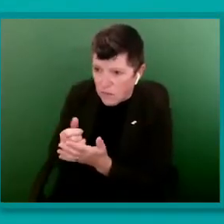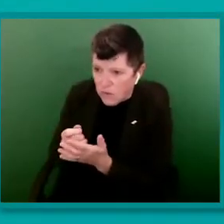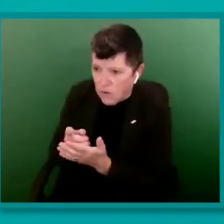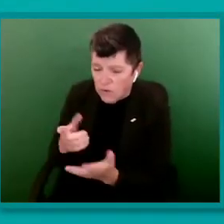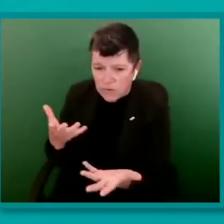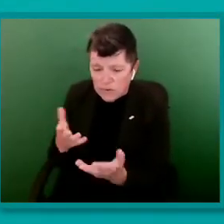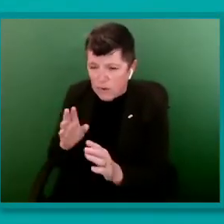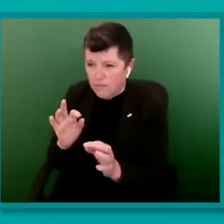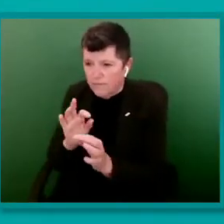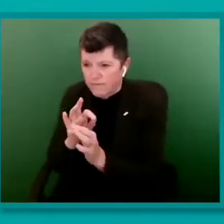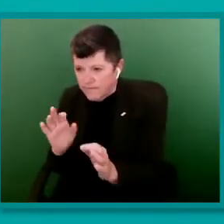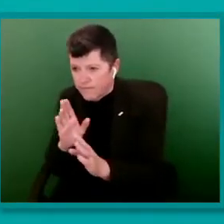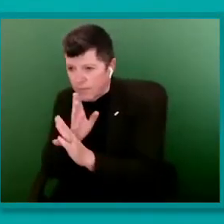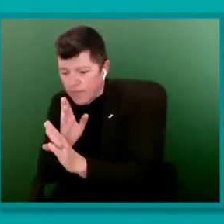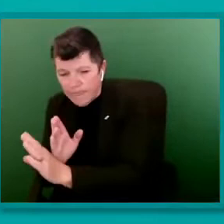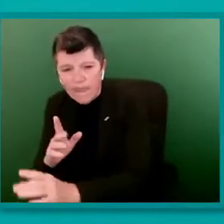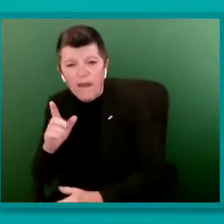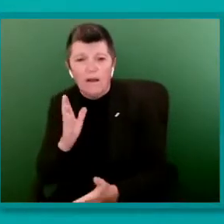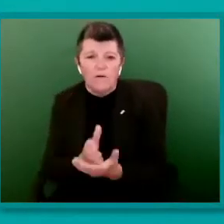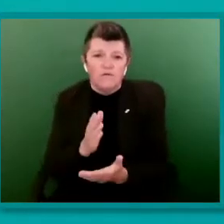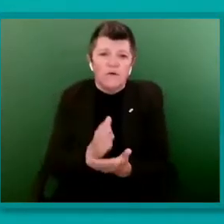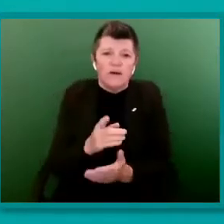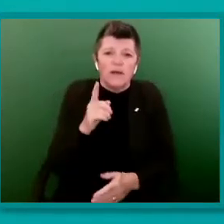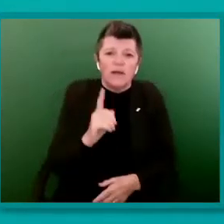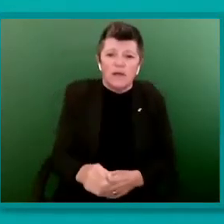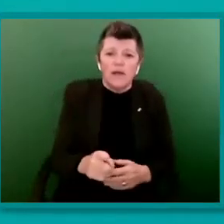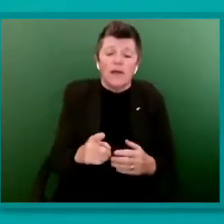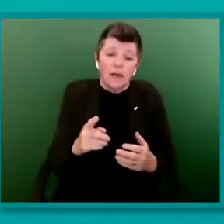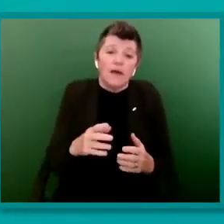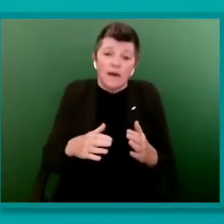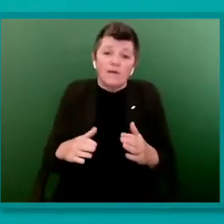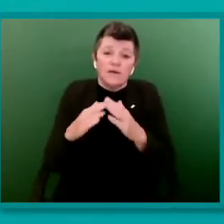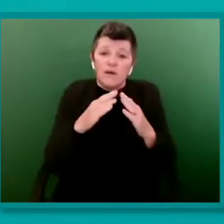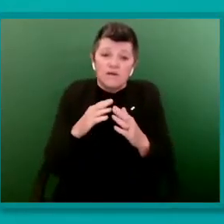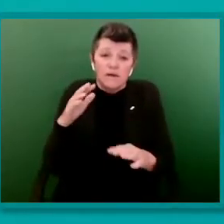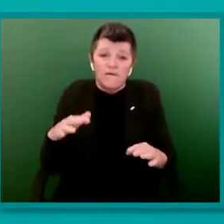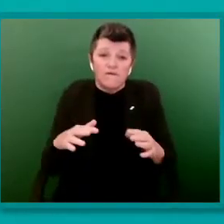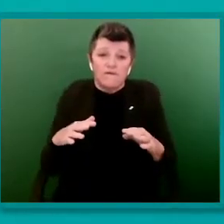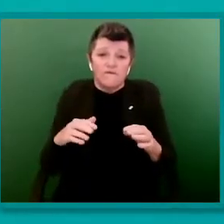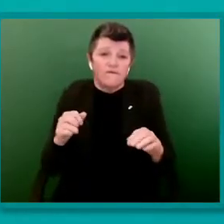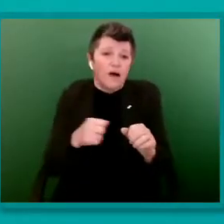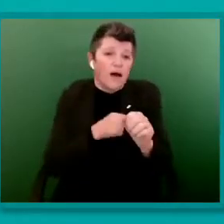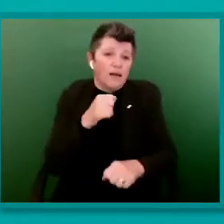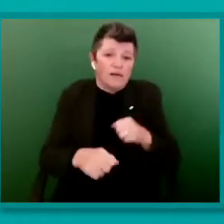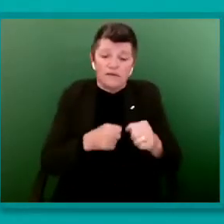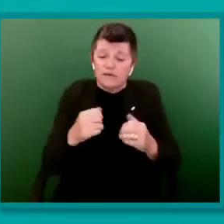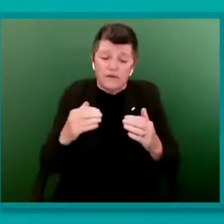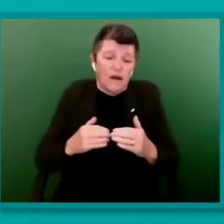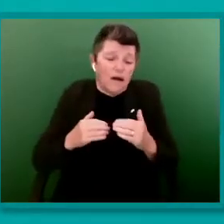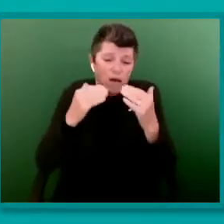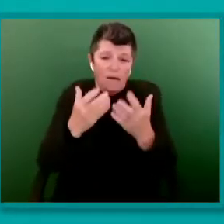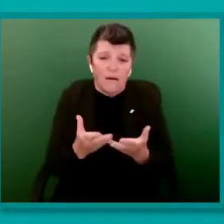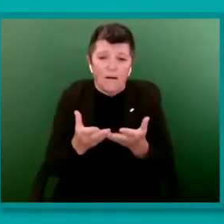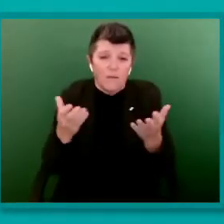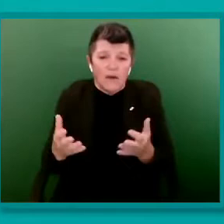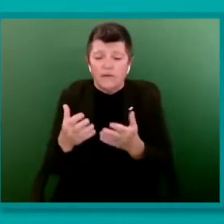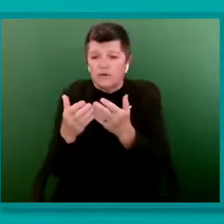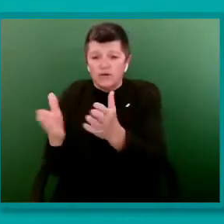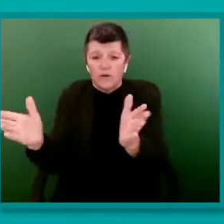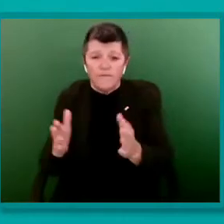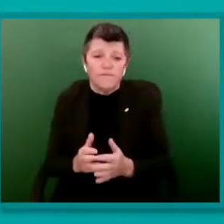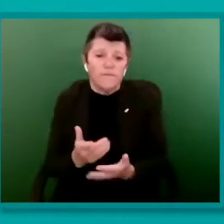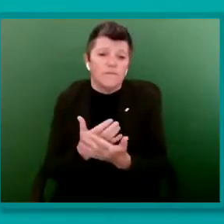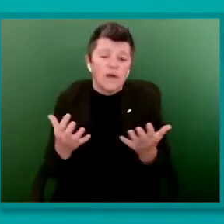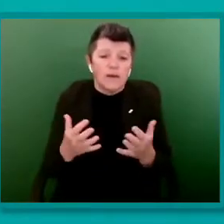in our community is higher than among the general population. Mental health support services are under increasing pressure, with many